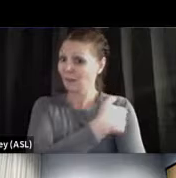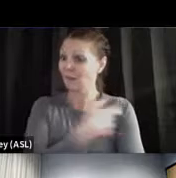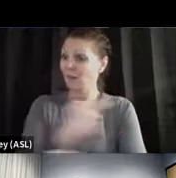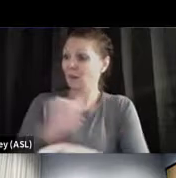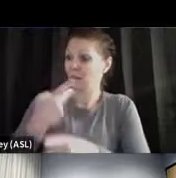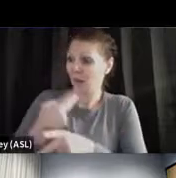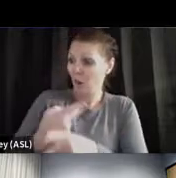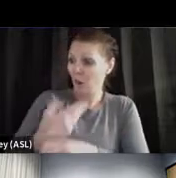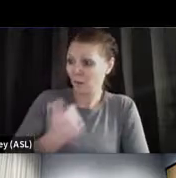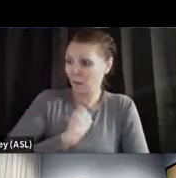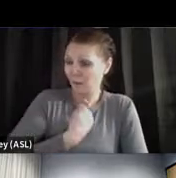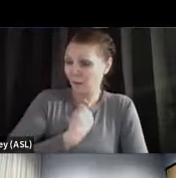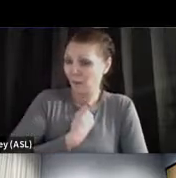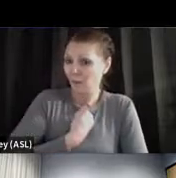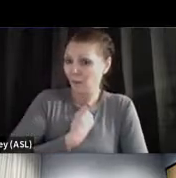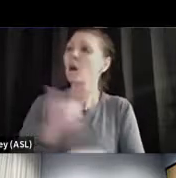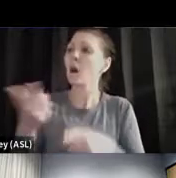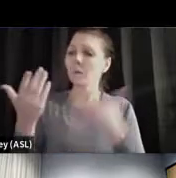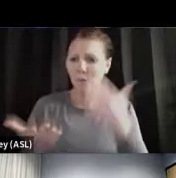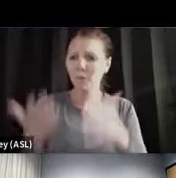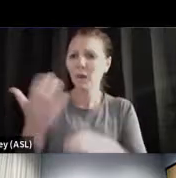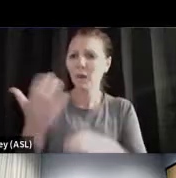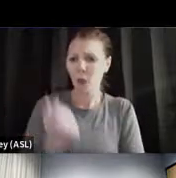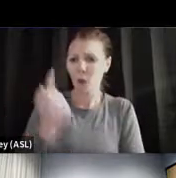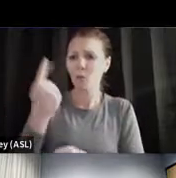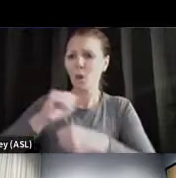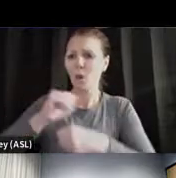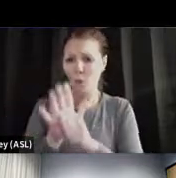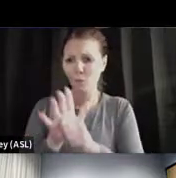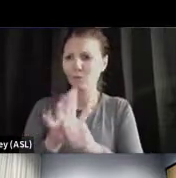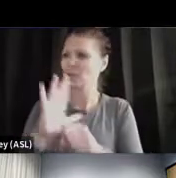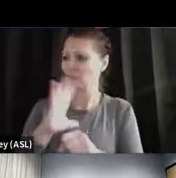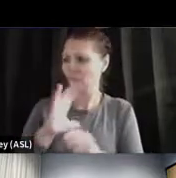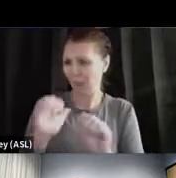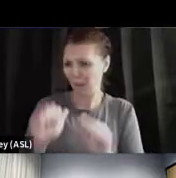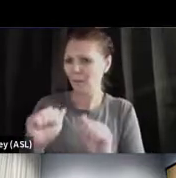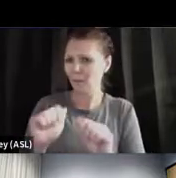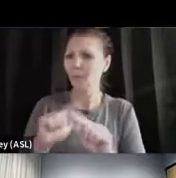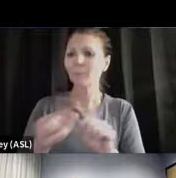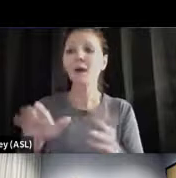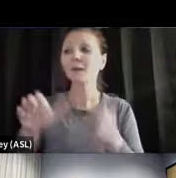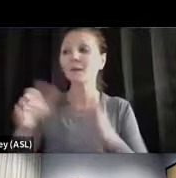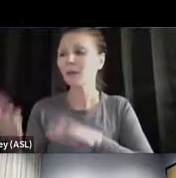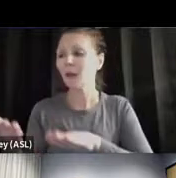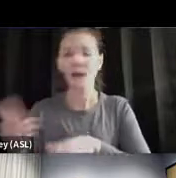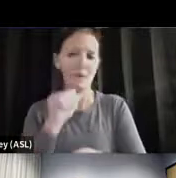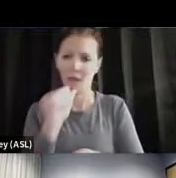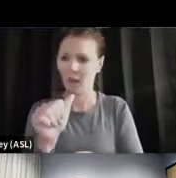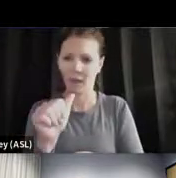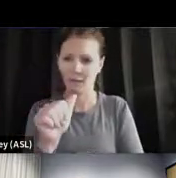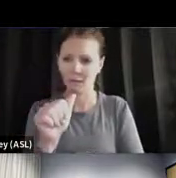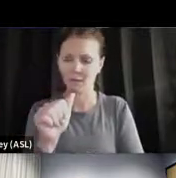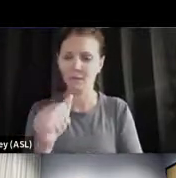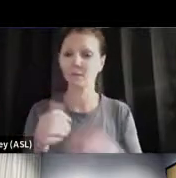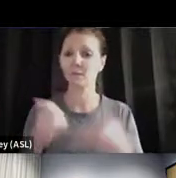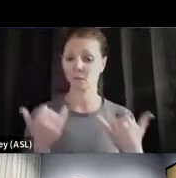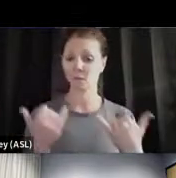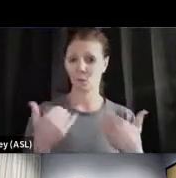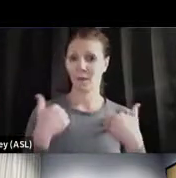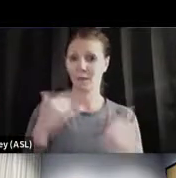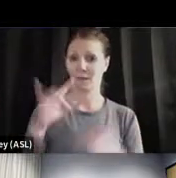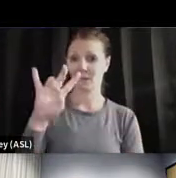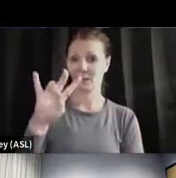but they're not dying, and that's the message that I want to give to all of you. Now, we have 716 patients hospitalized right now in Connecticut.